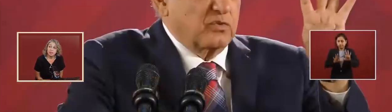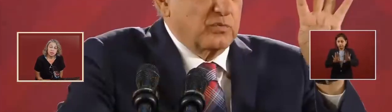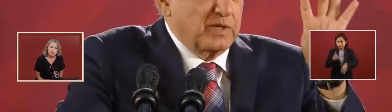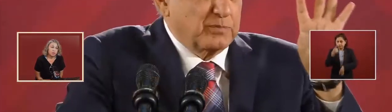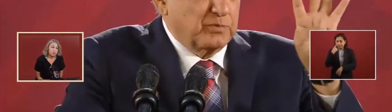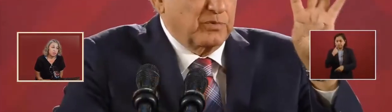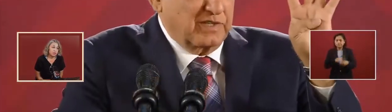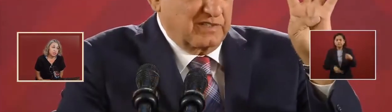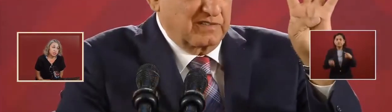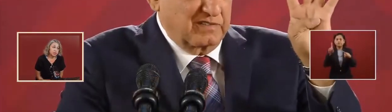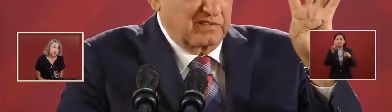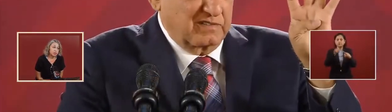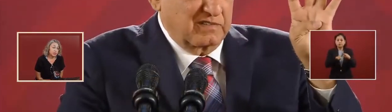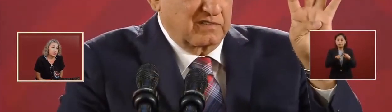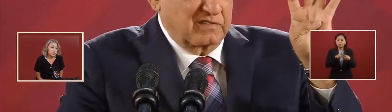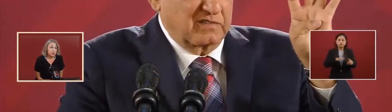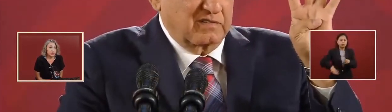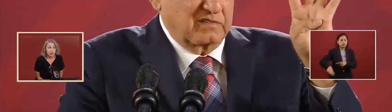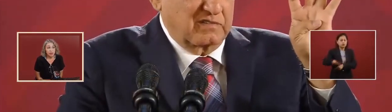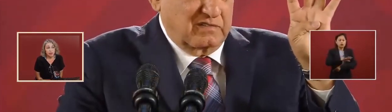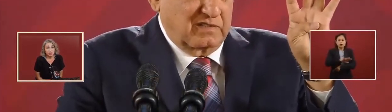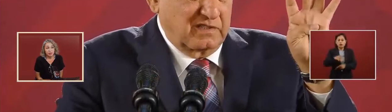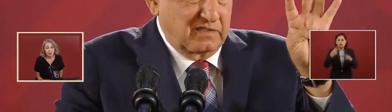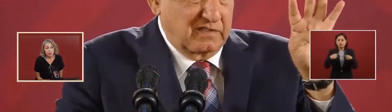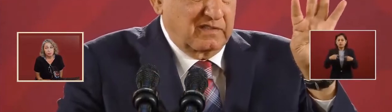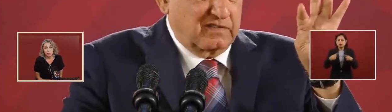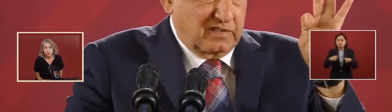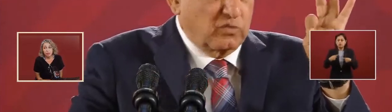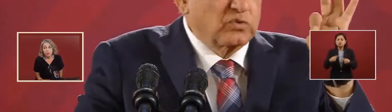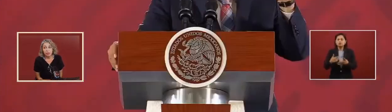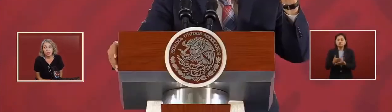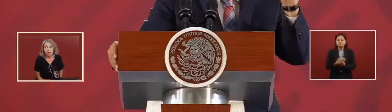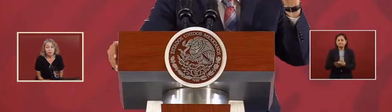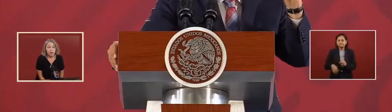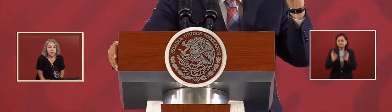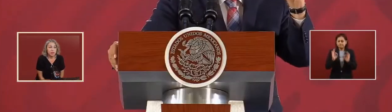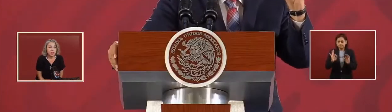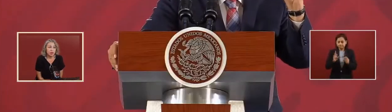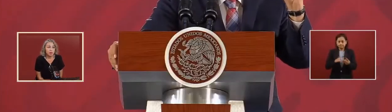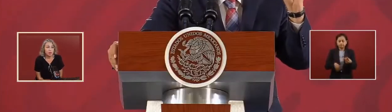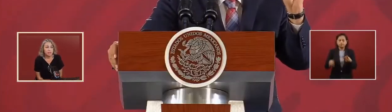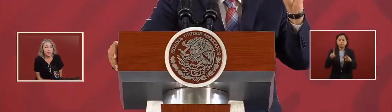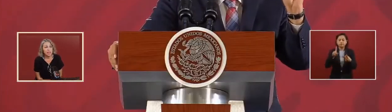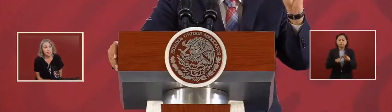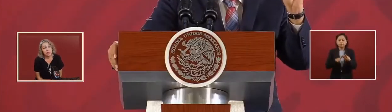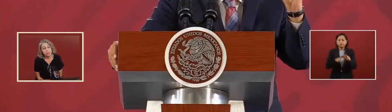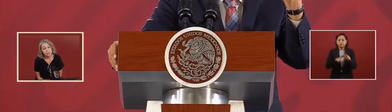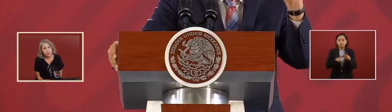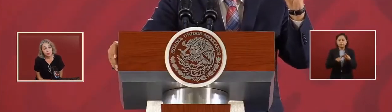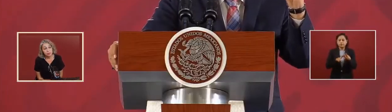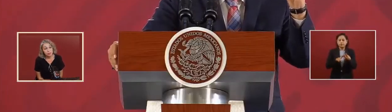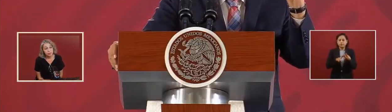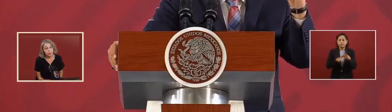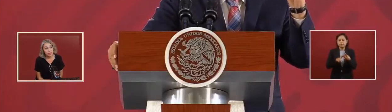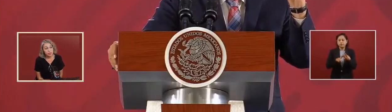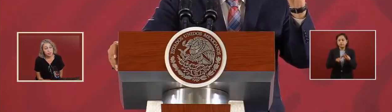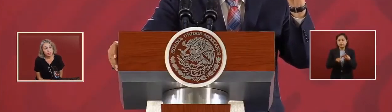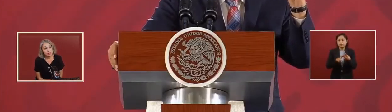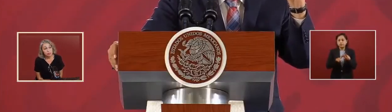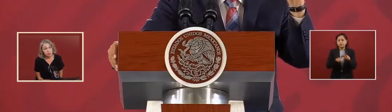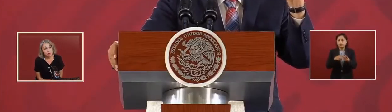have a popular economy second to support strategic